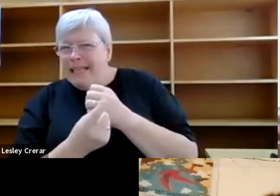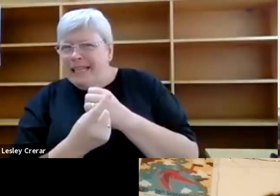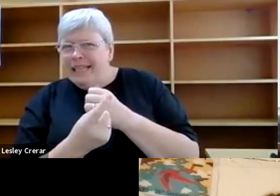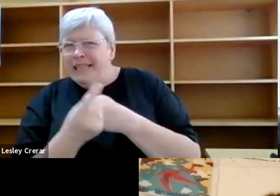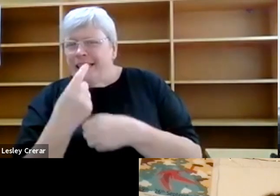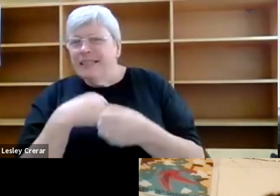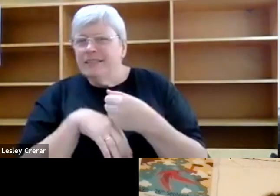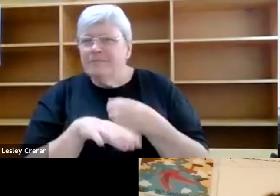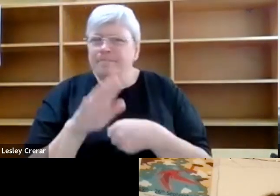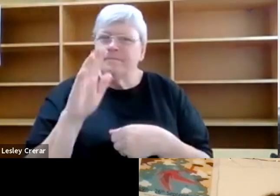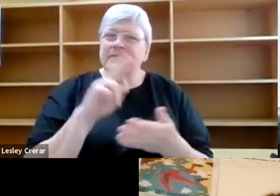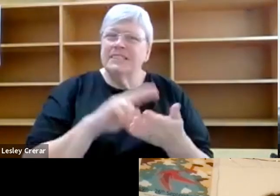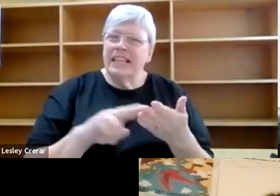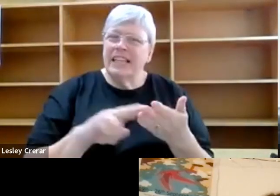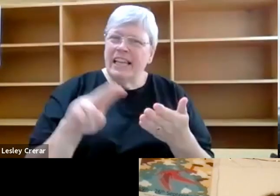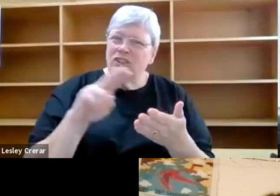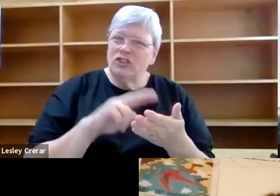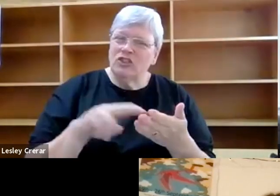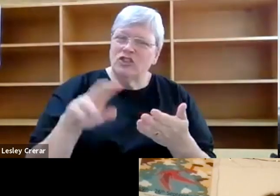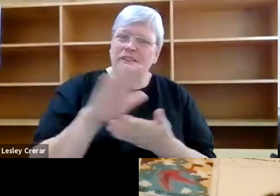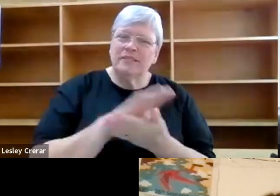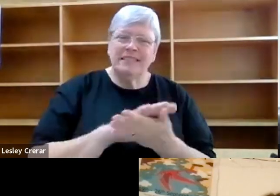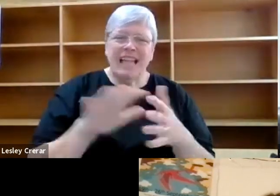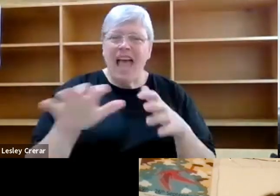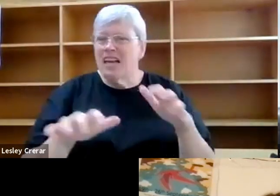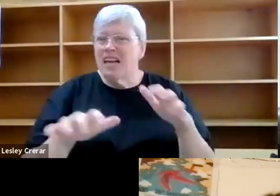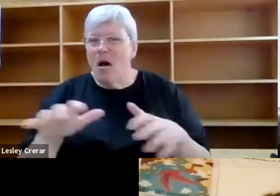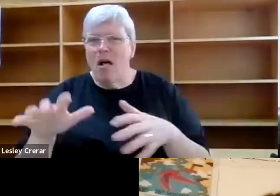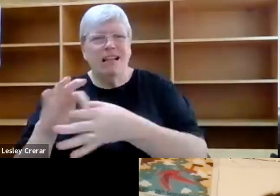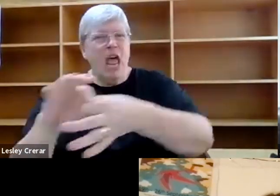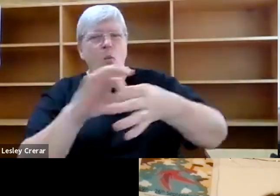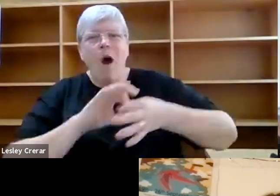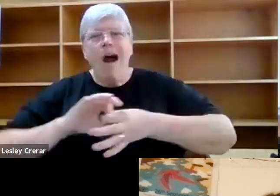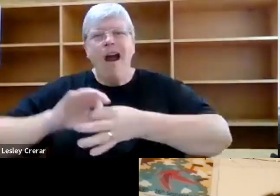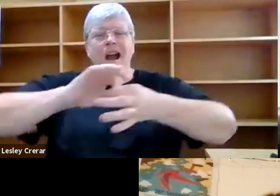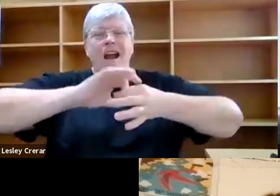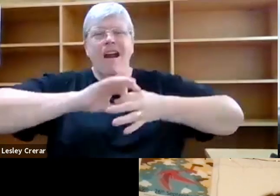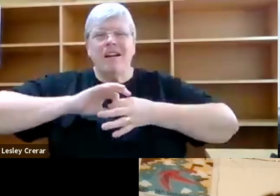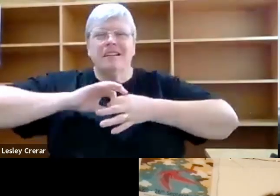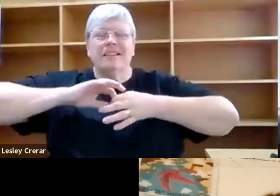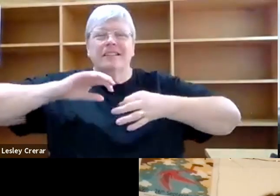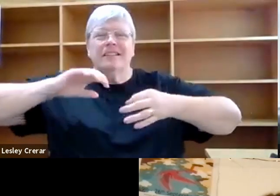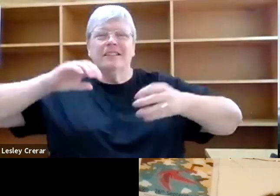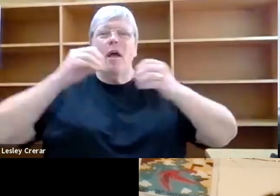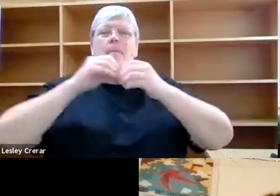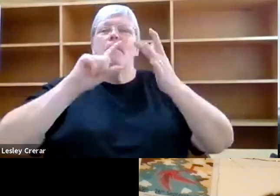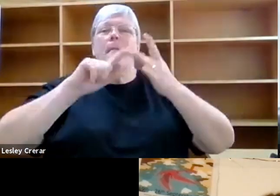human world, both in terms of animals and networks and the biosphere, but also in terms of the ways in which